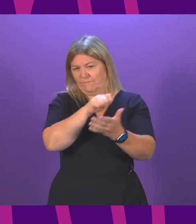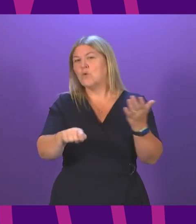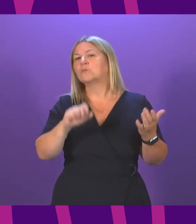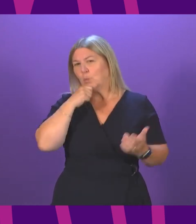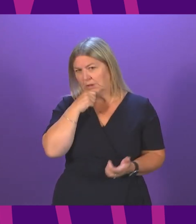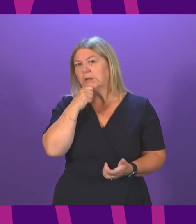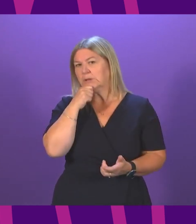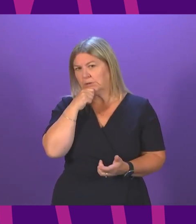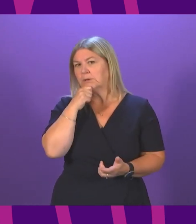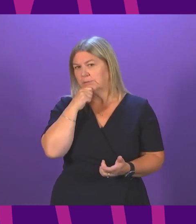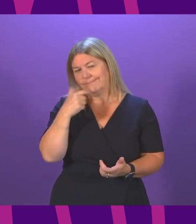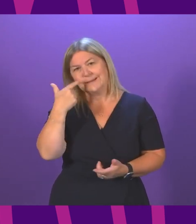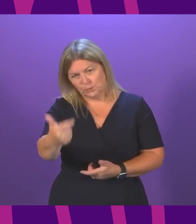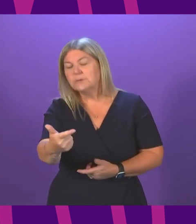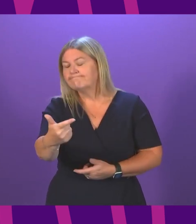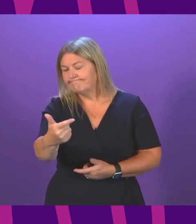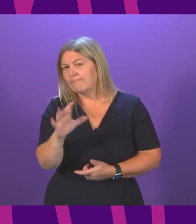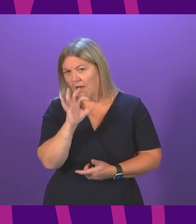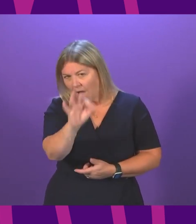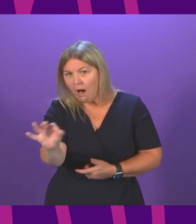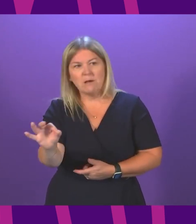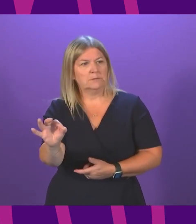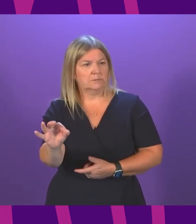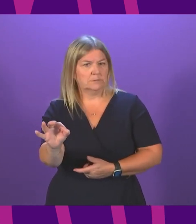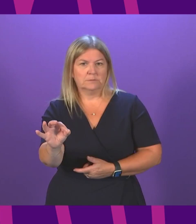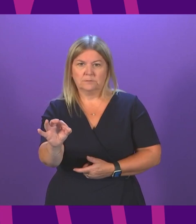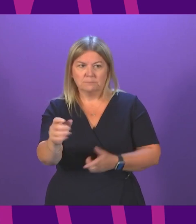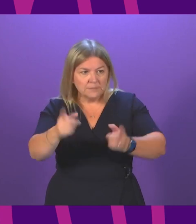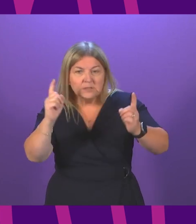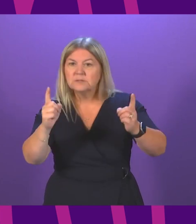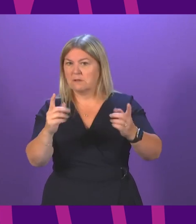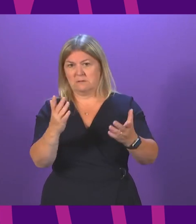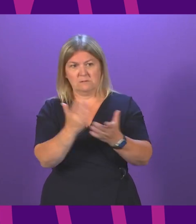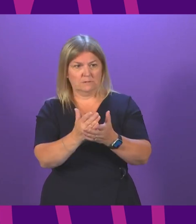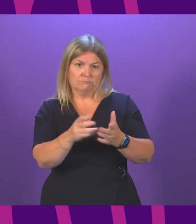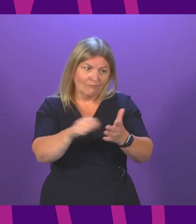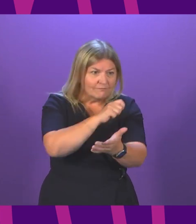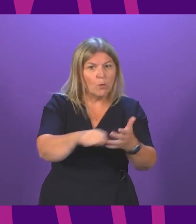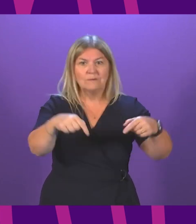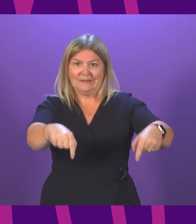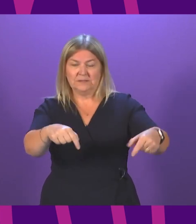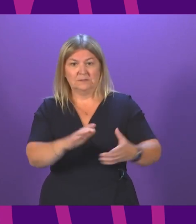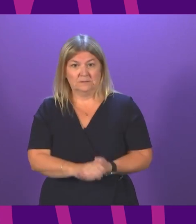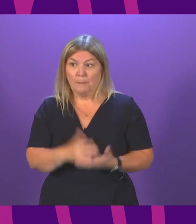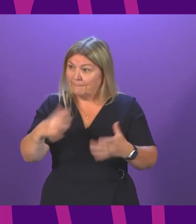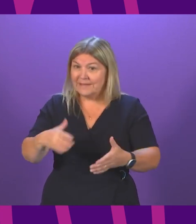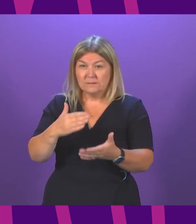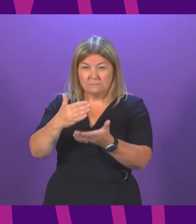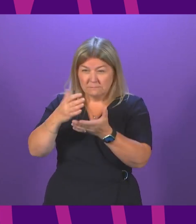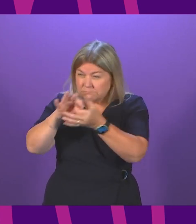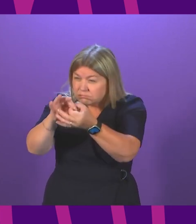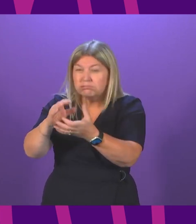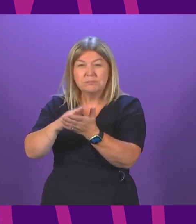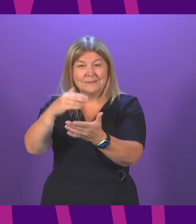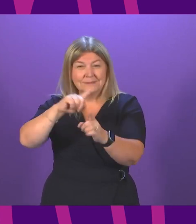that to Parliament next week. We are engaging with sectors across the economy. We will put the detail to Parliament